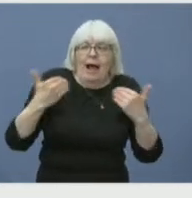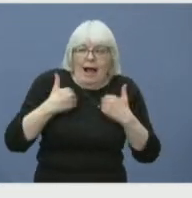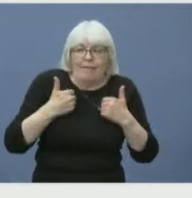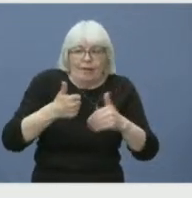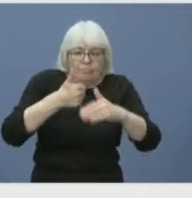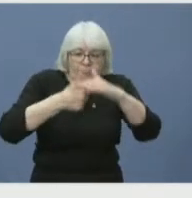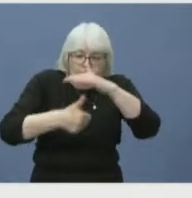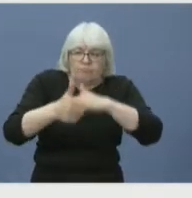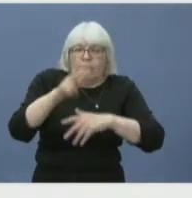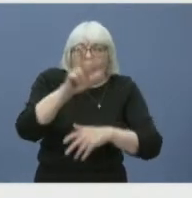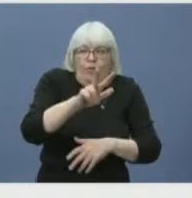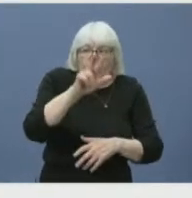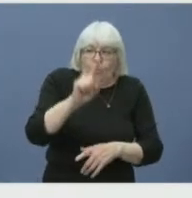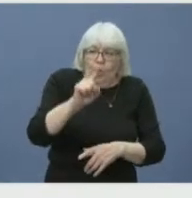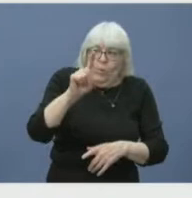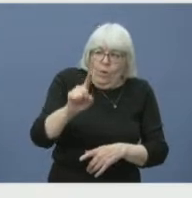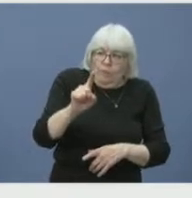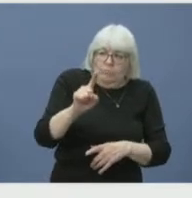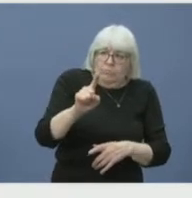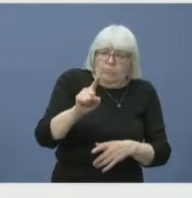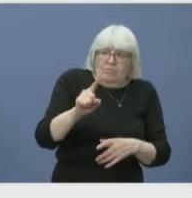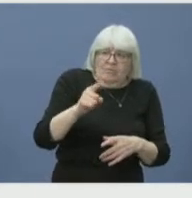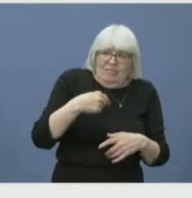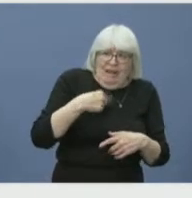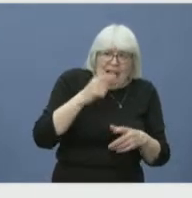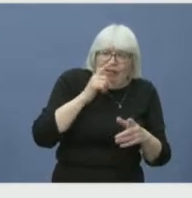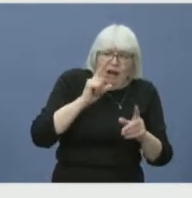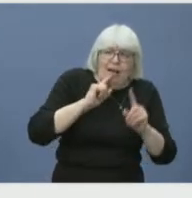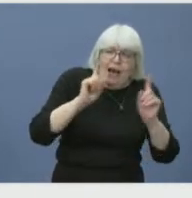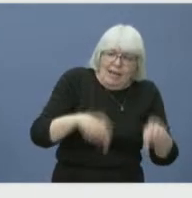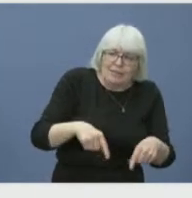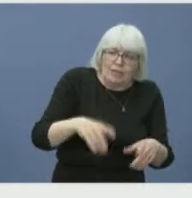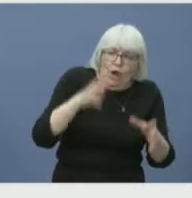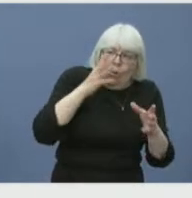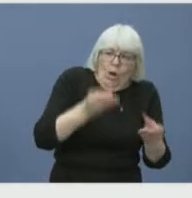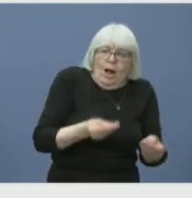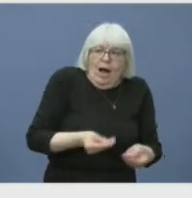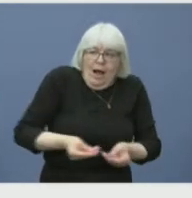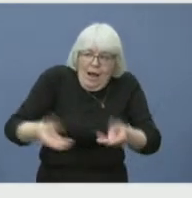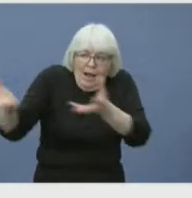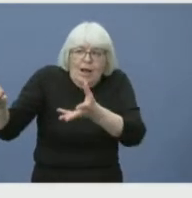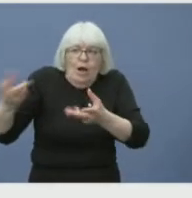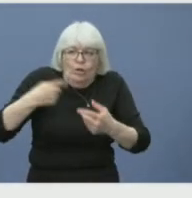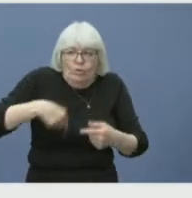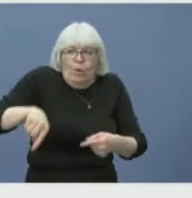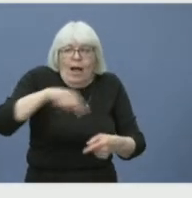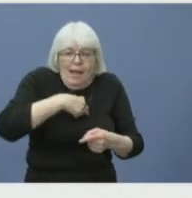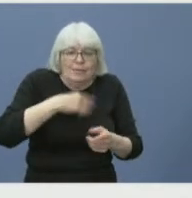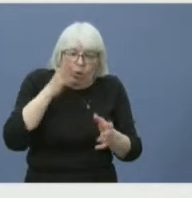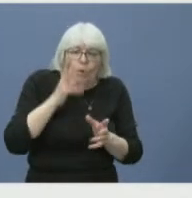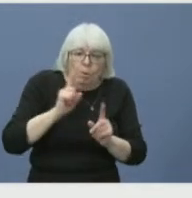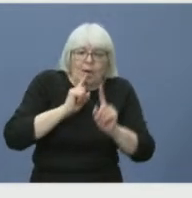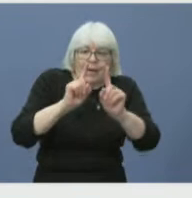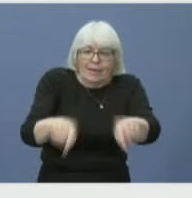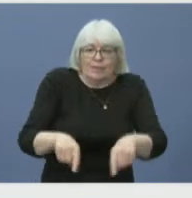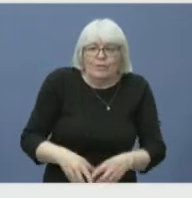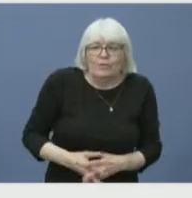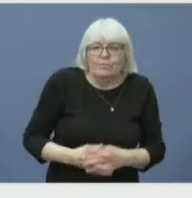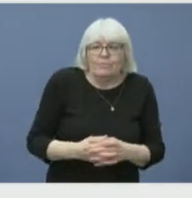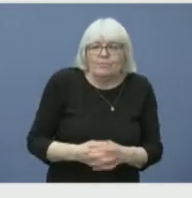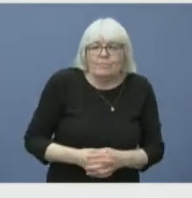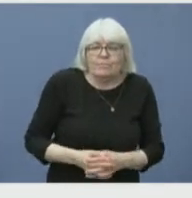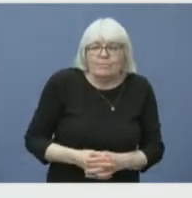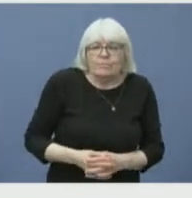the answer, they pass it along to us, and we do answer everything. Go ahead with your follow up, Heidi. Thank you for that.